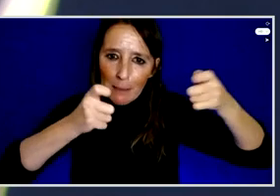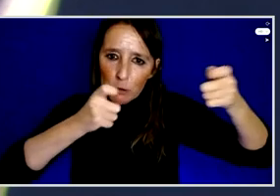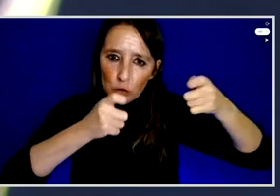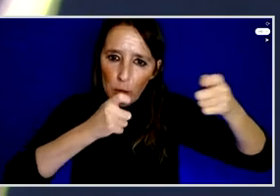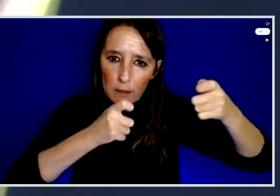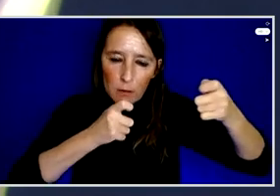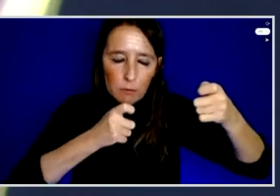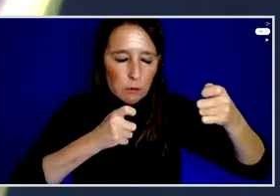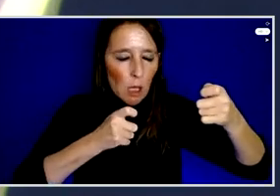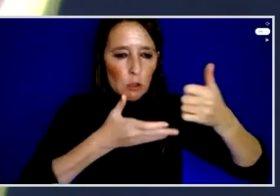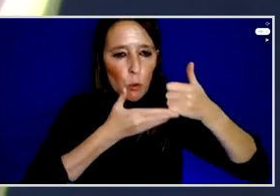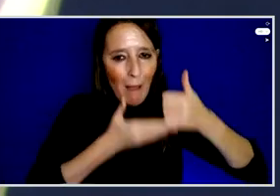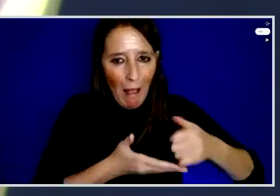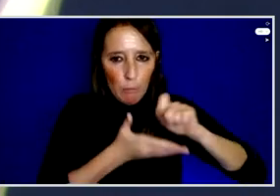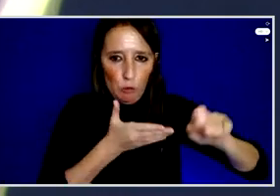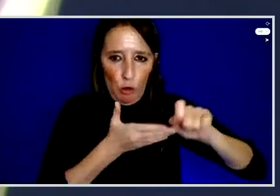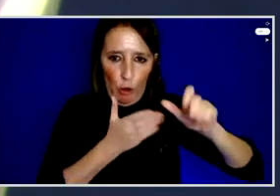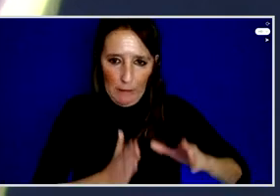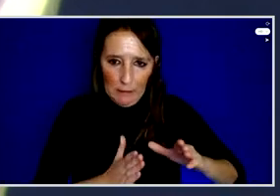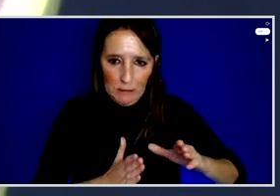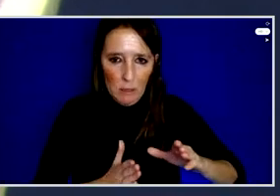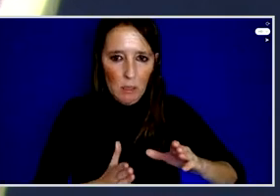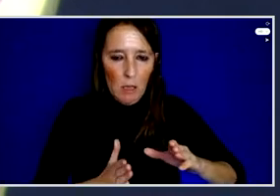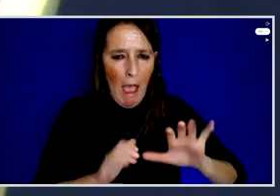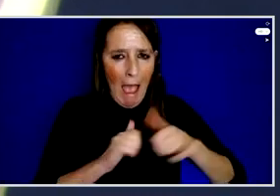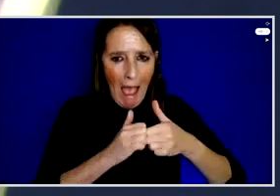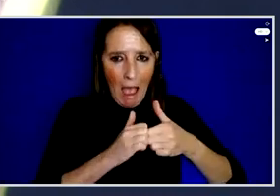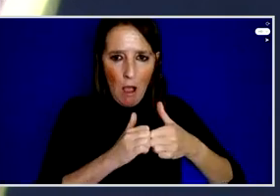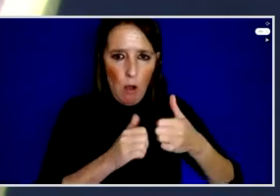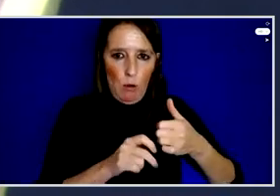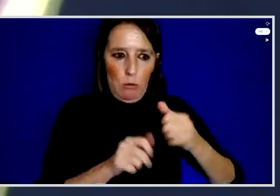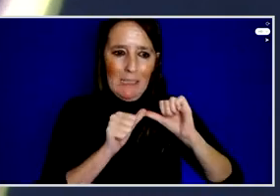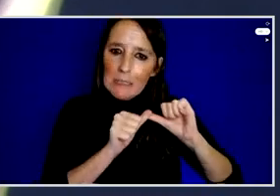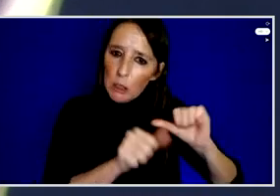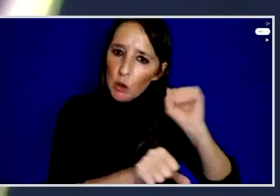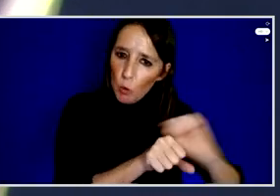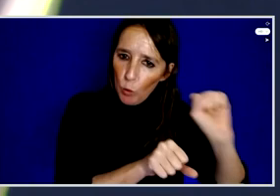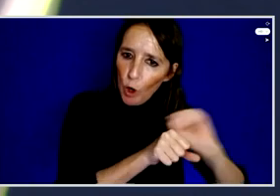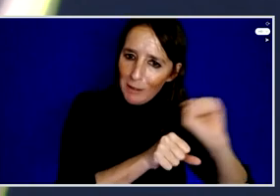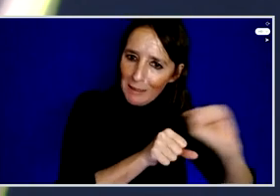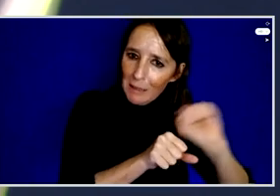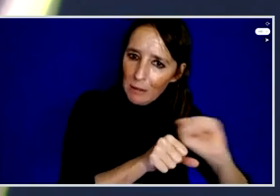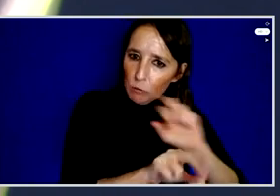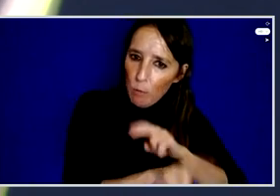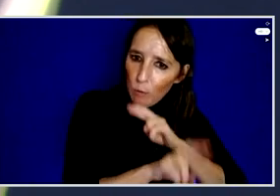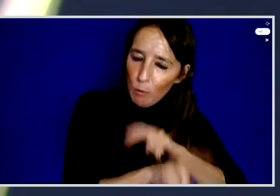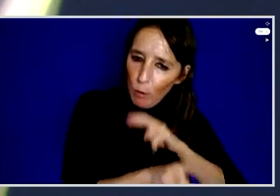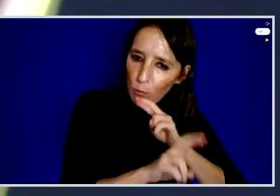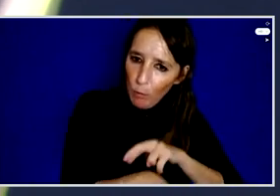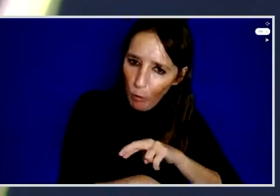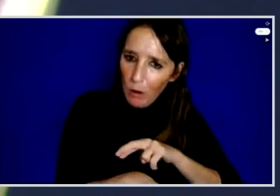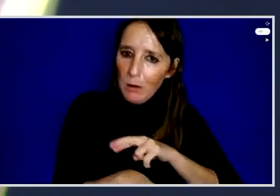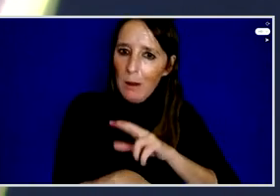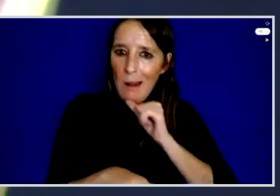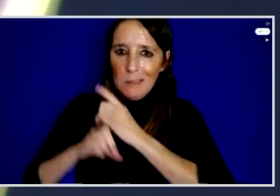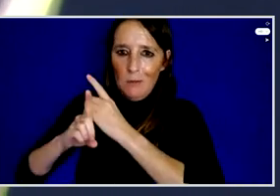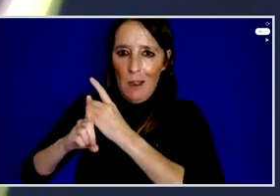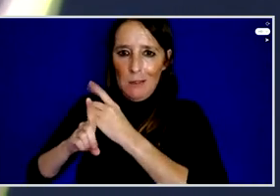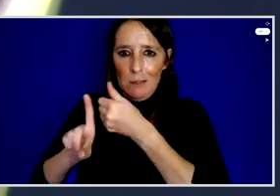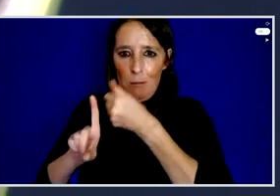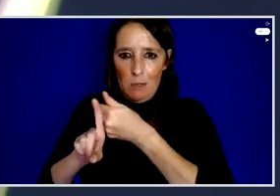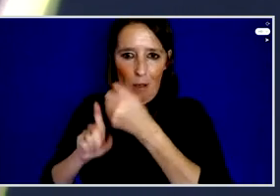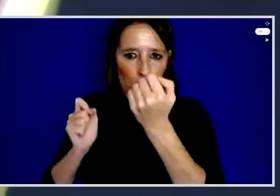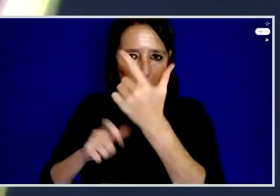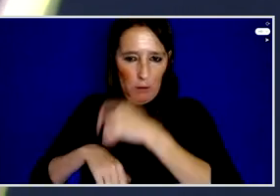help journalists to really realize how they can keep their work their workflow during these attacks and one of the ways to help it it's